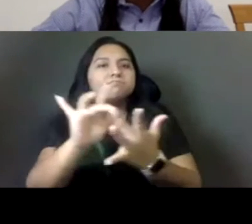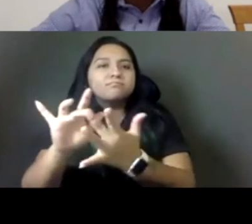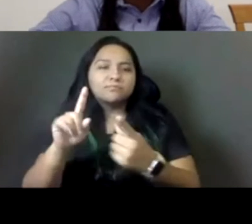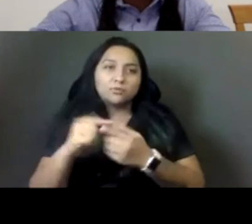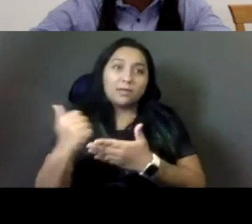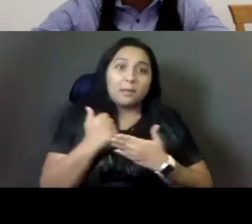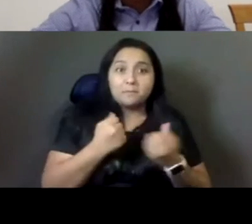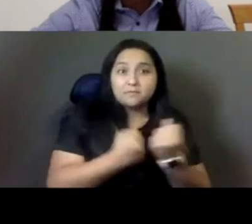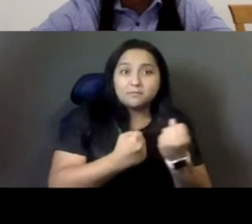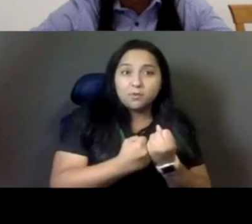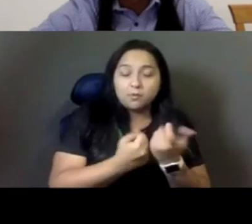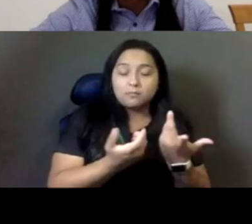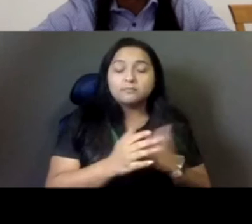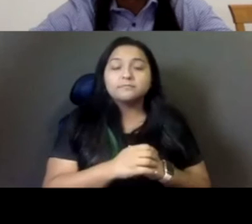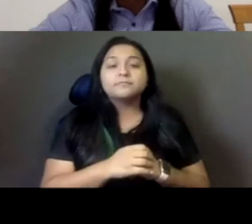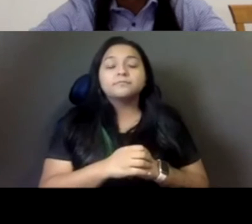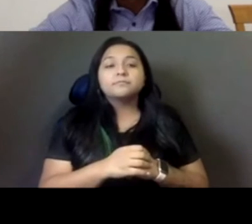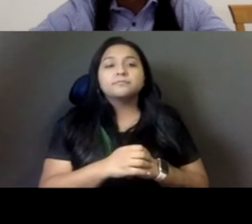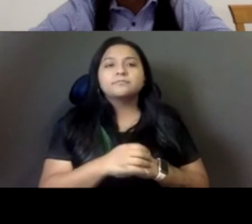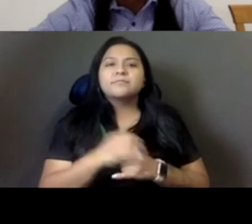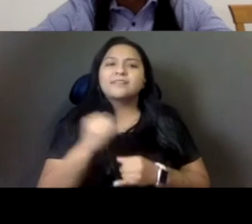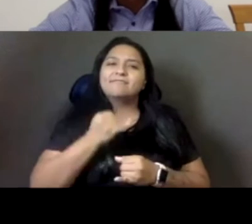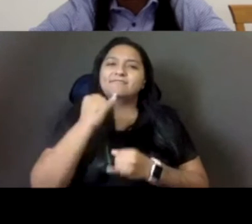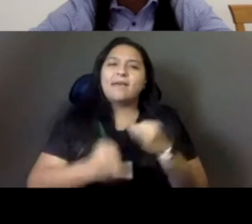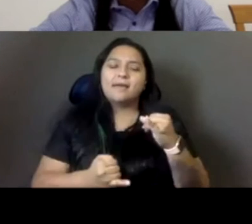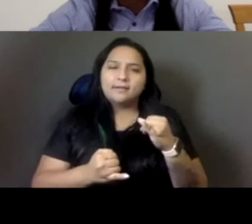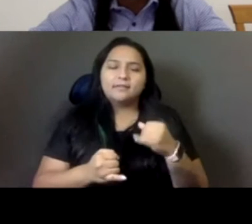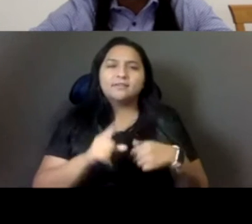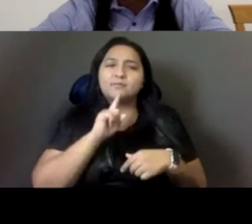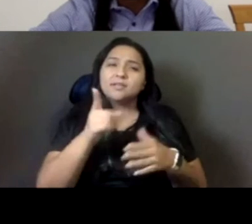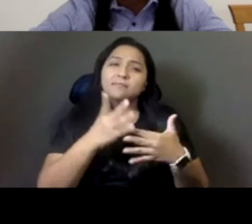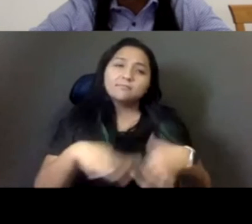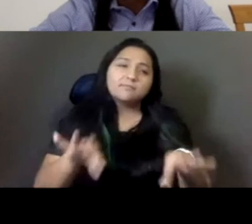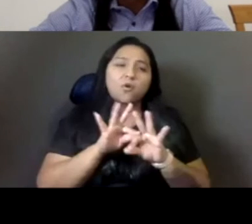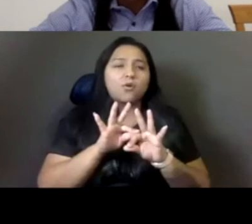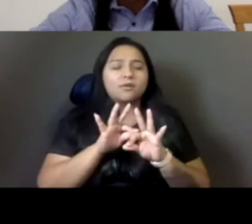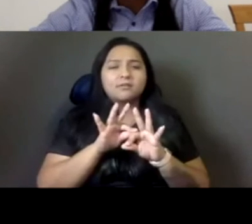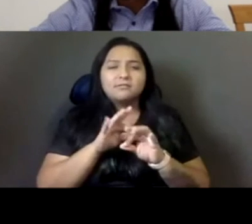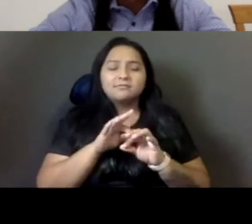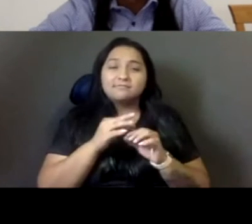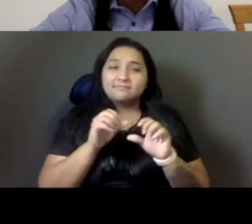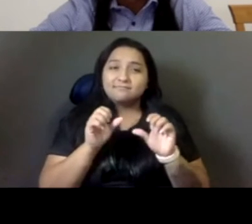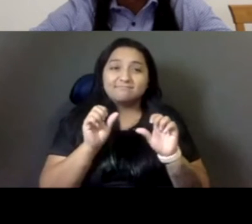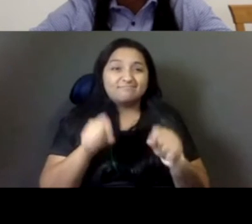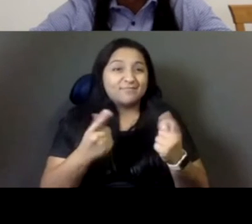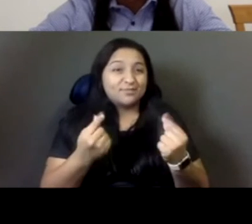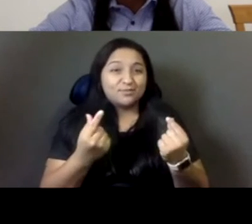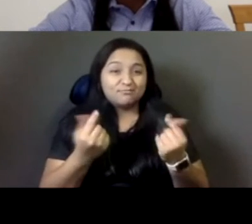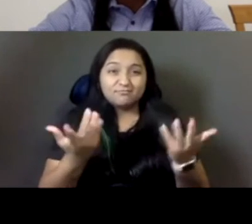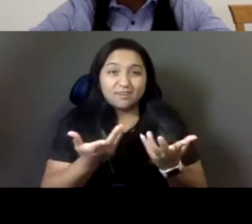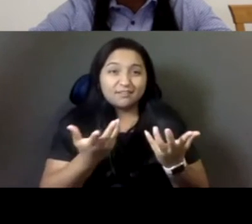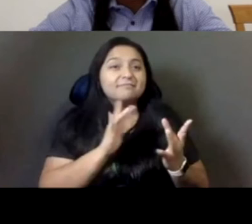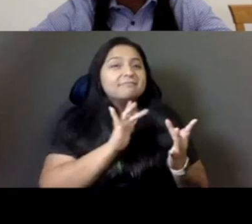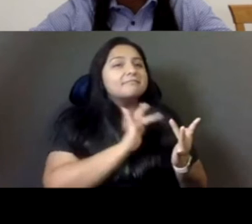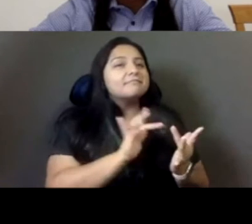concrete thing you can do is get your closest 10, 25 people to actually turn in that ballot and just tell them to vote, uh, no on